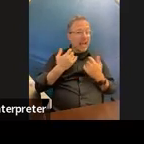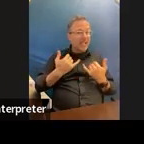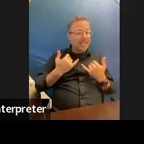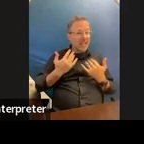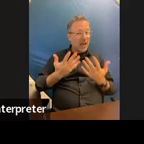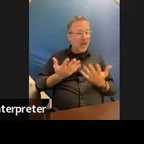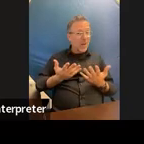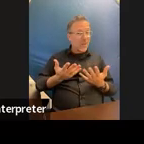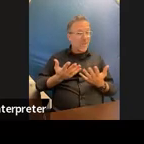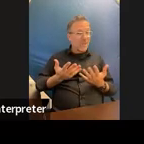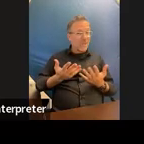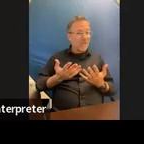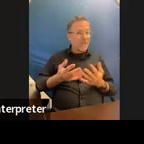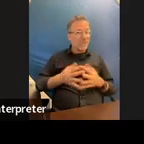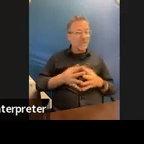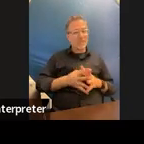time